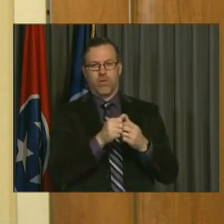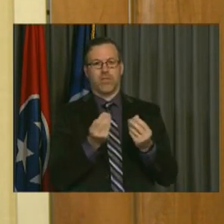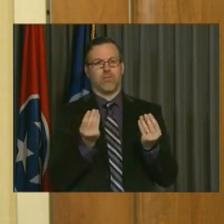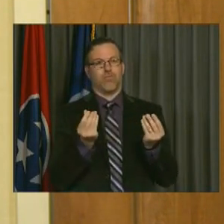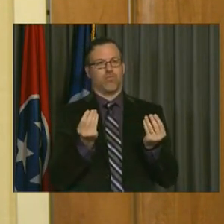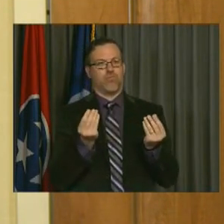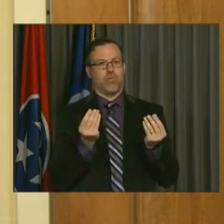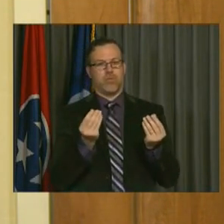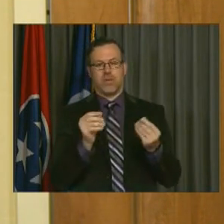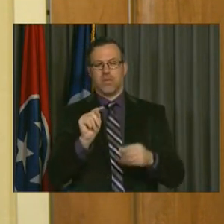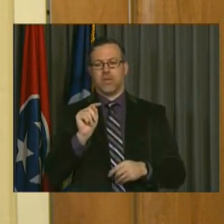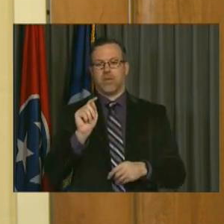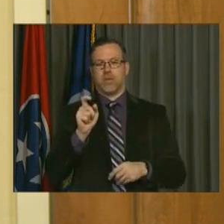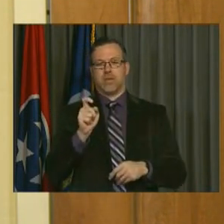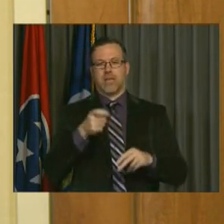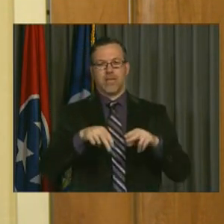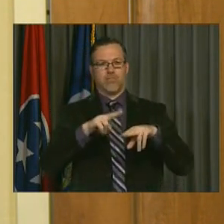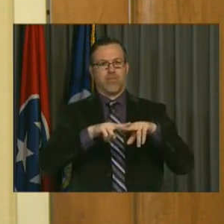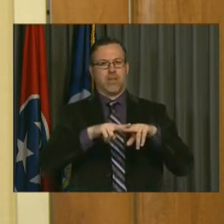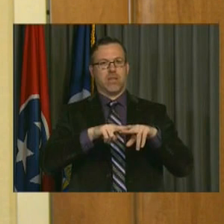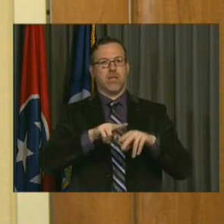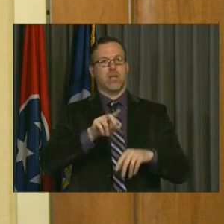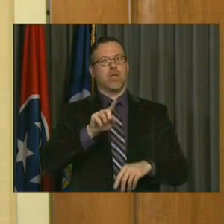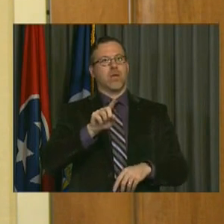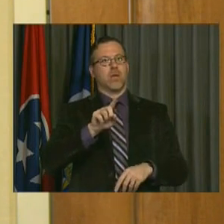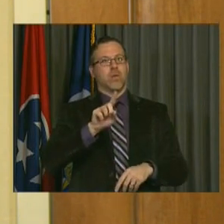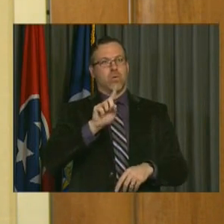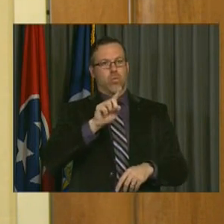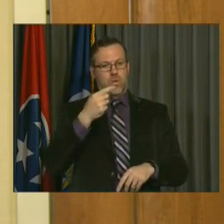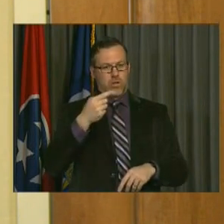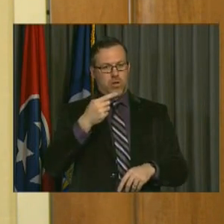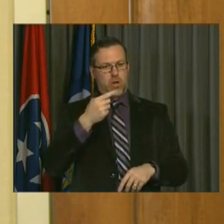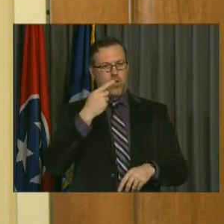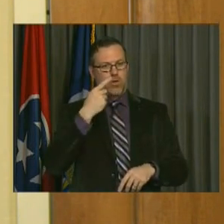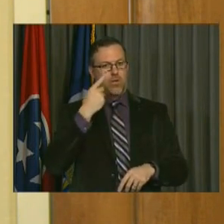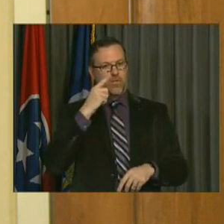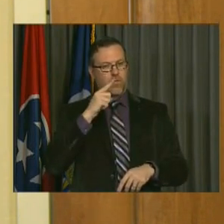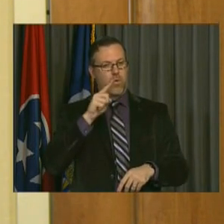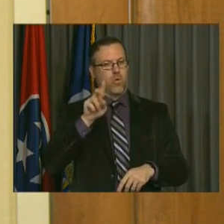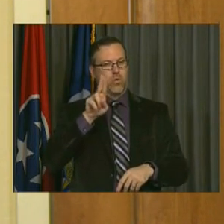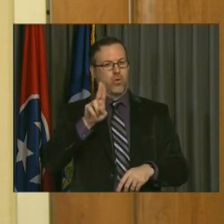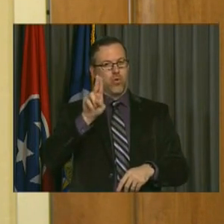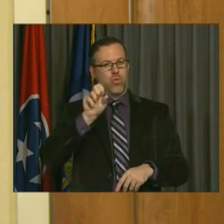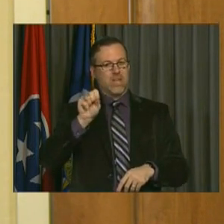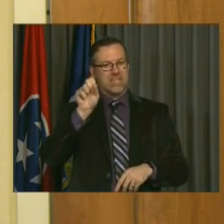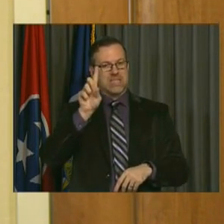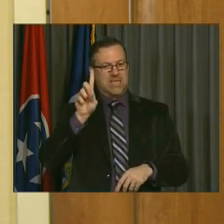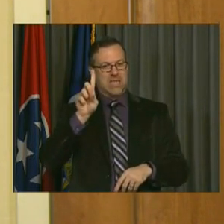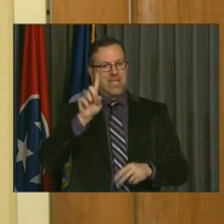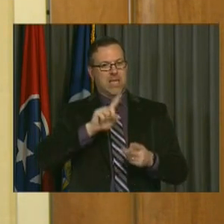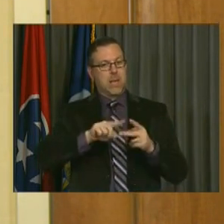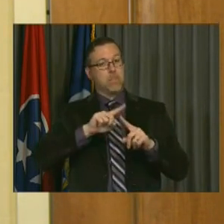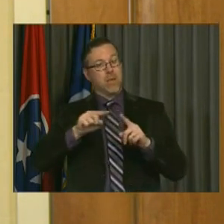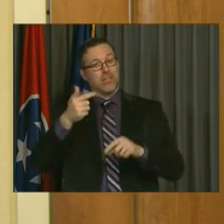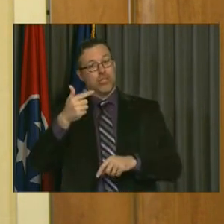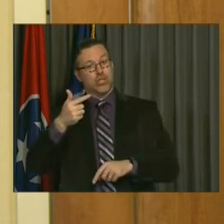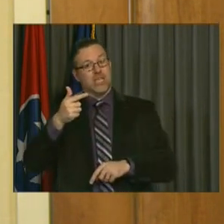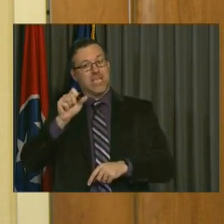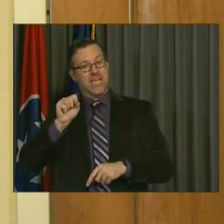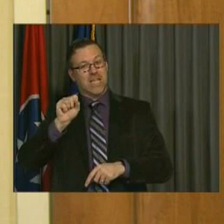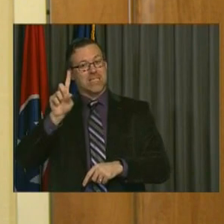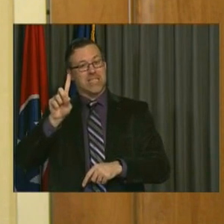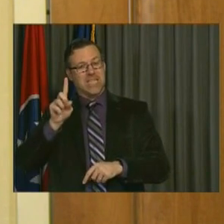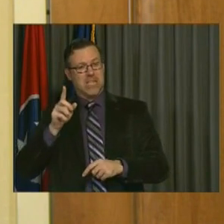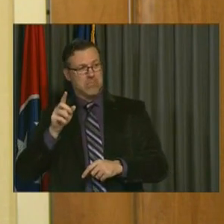rate adjustment of $1 for USD, but it did not list the adjustment for GSD. Will that